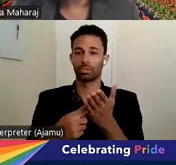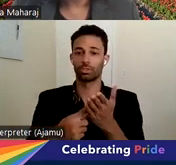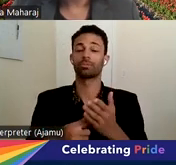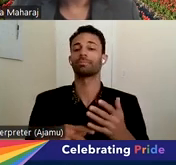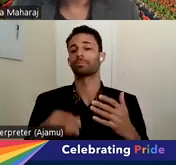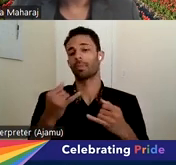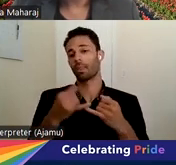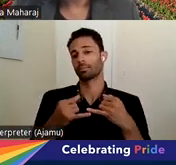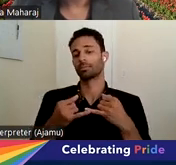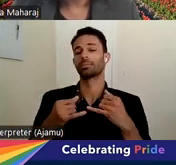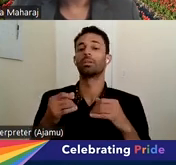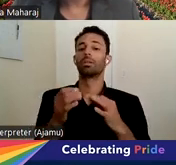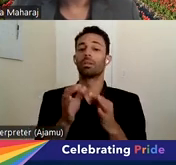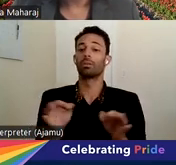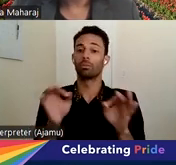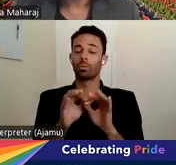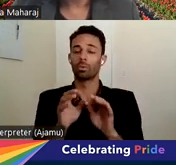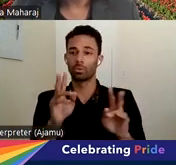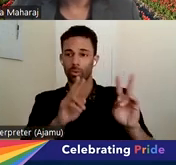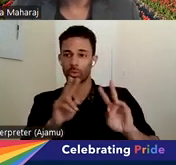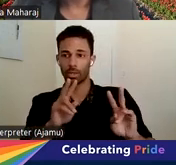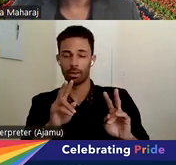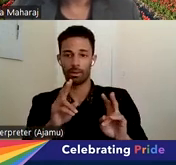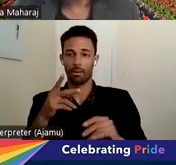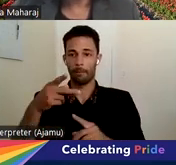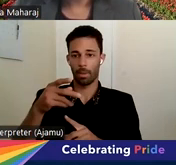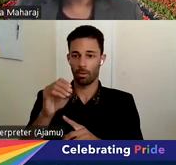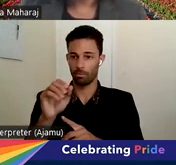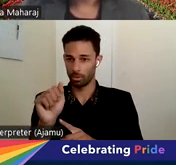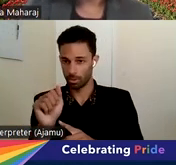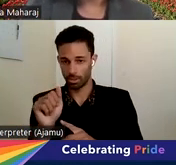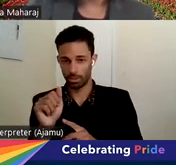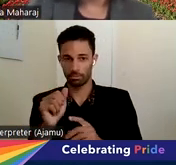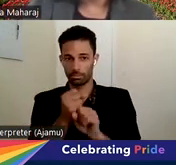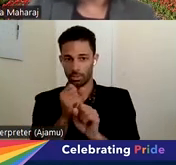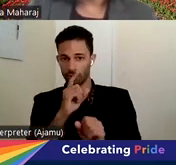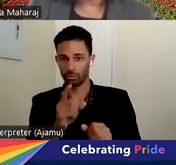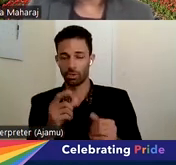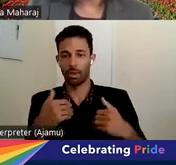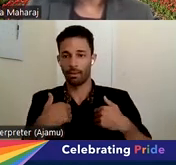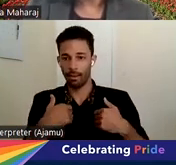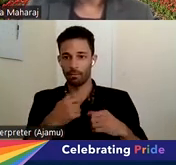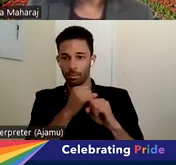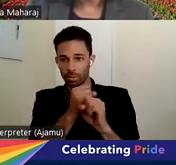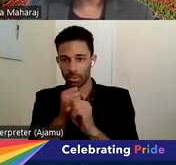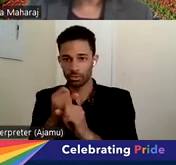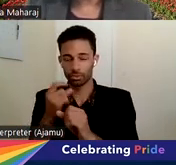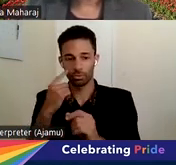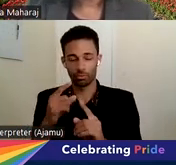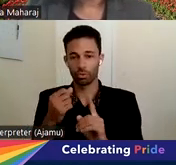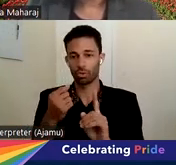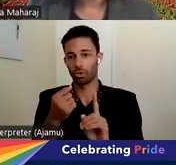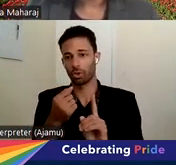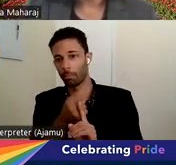importance of looking at powers of attorney and ensuring that there are safeguards on abuses in power of